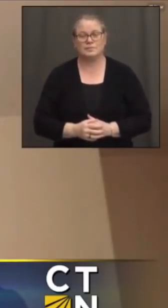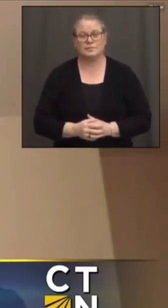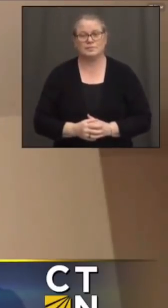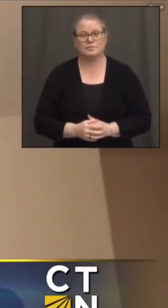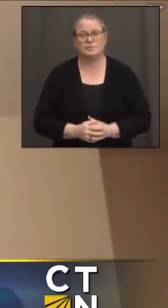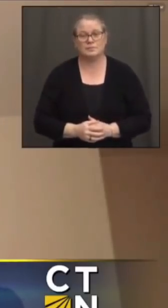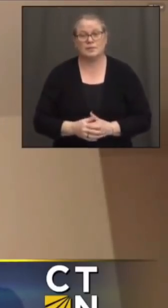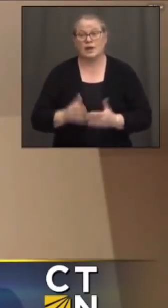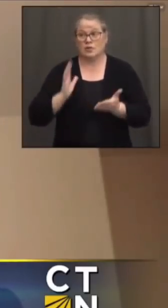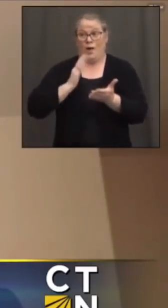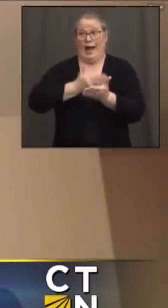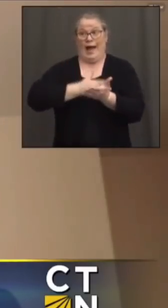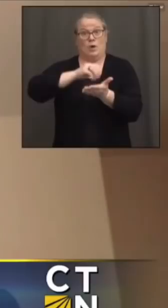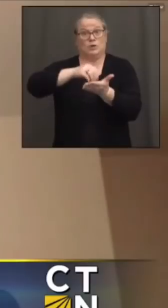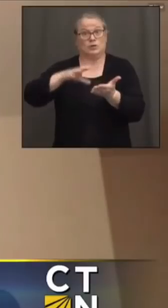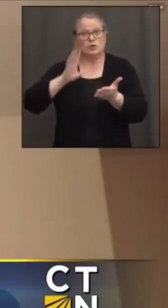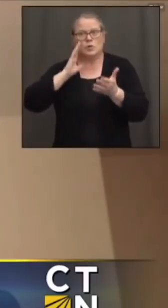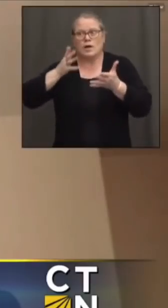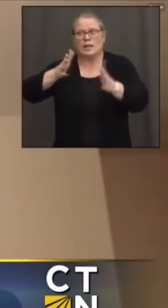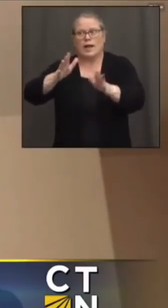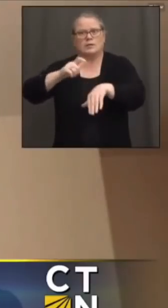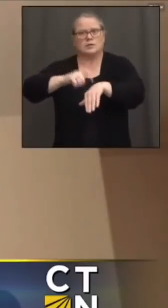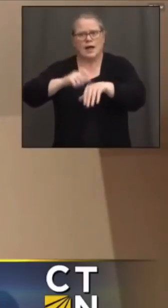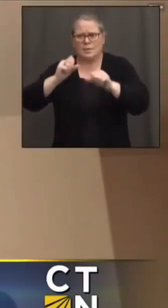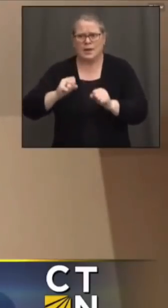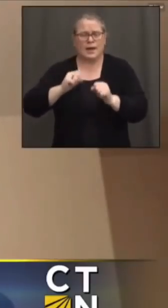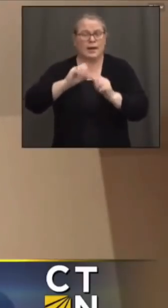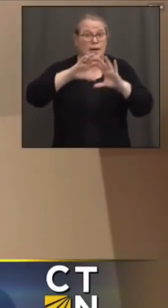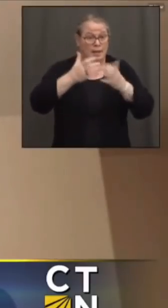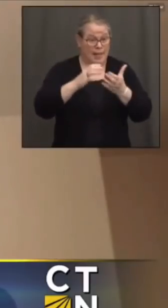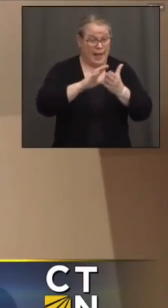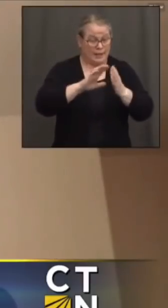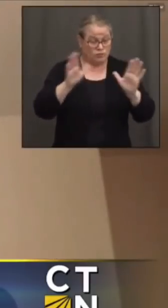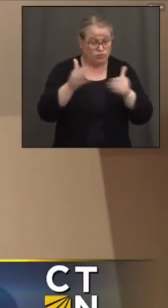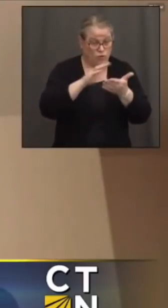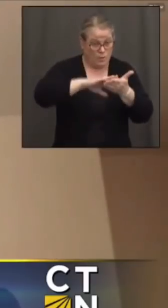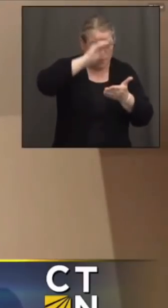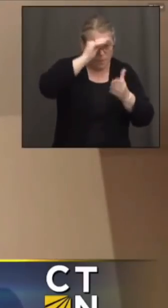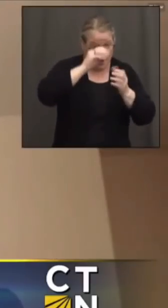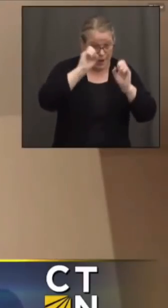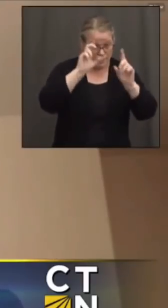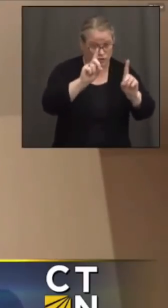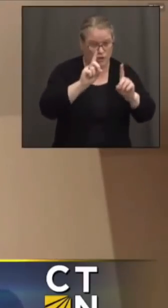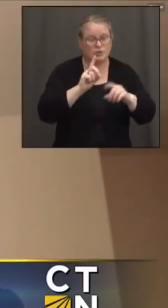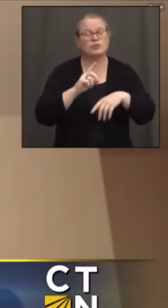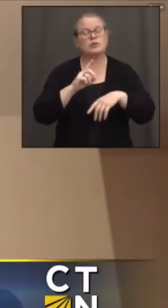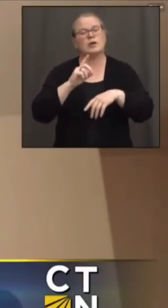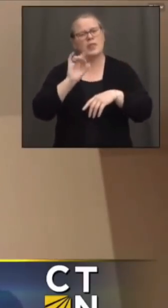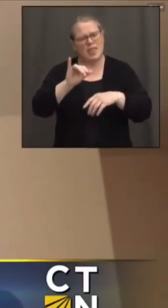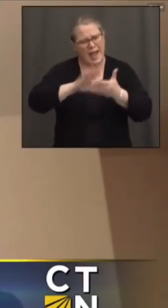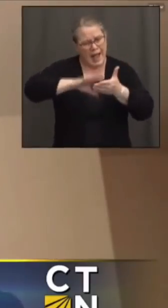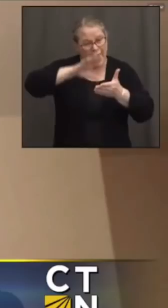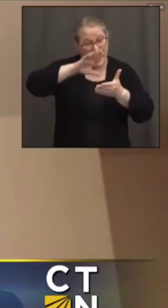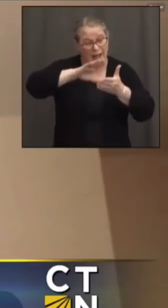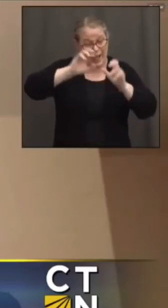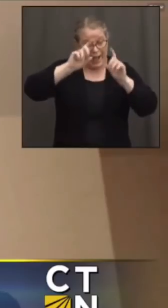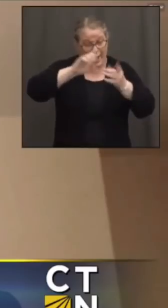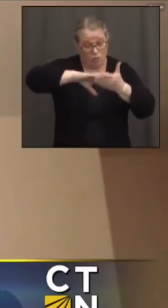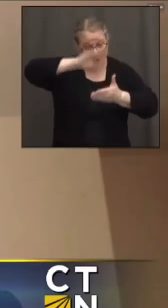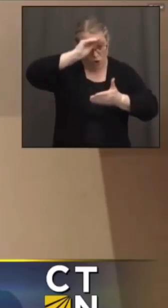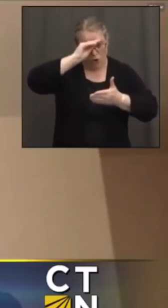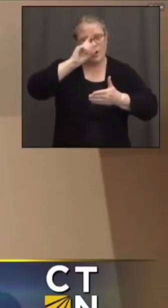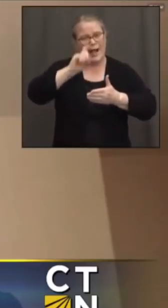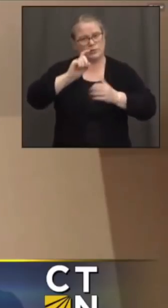all of our students, a chance to have a great classroom education, but that education also has to prepare them to be positive and